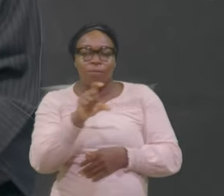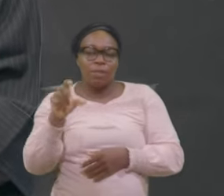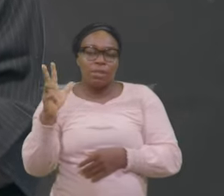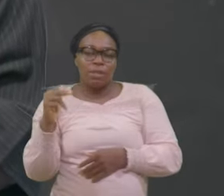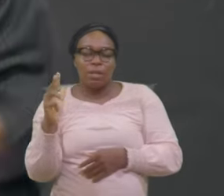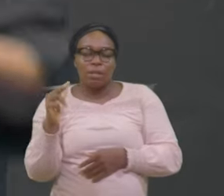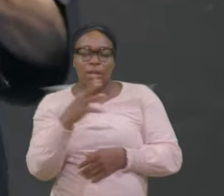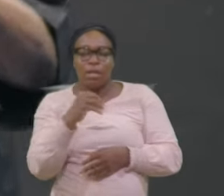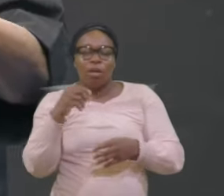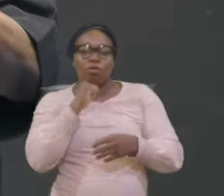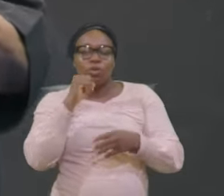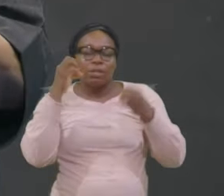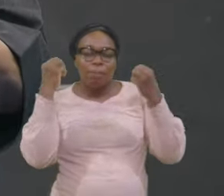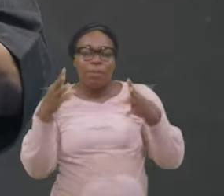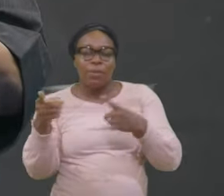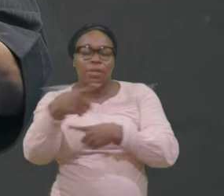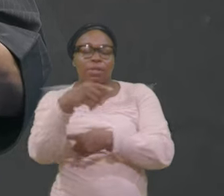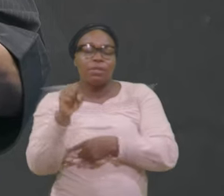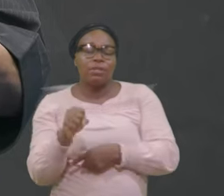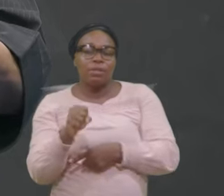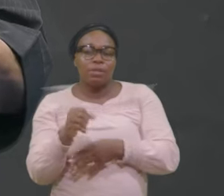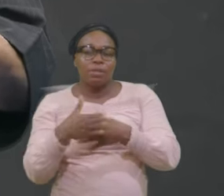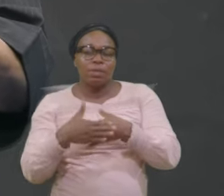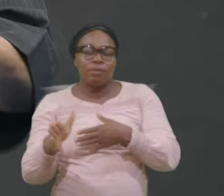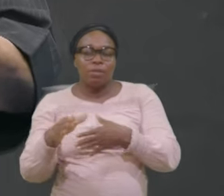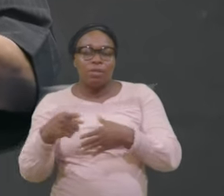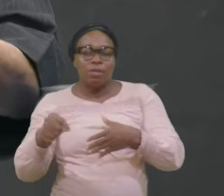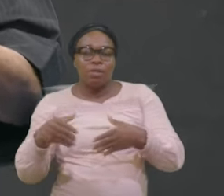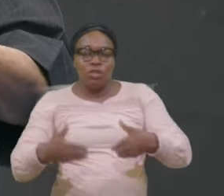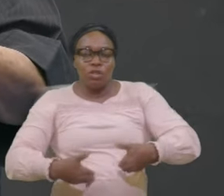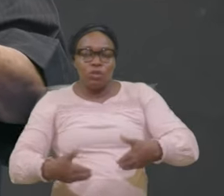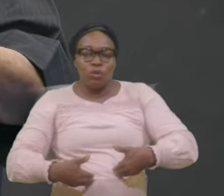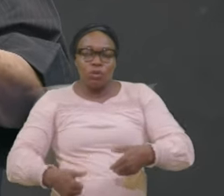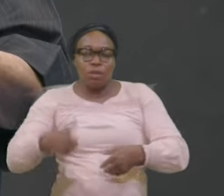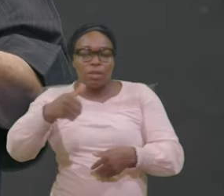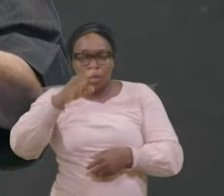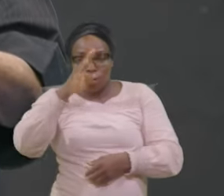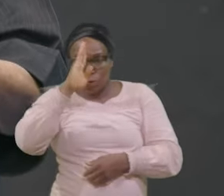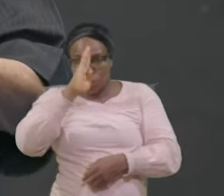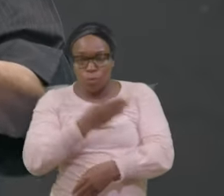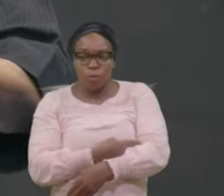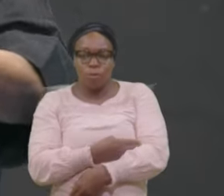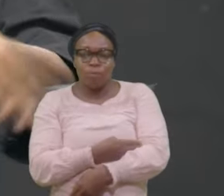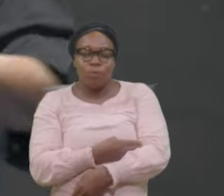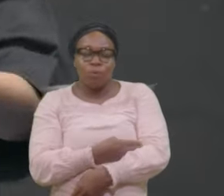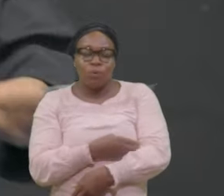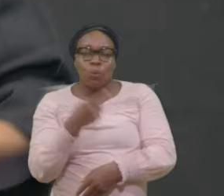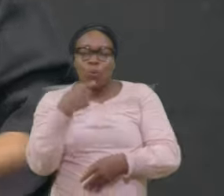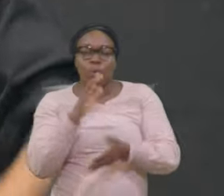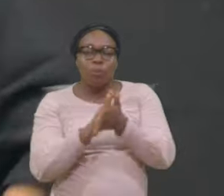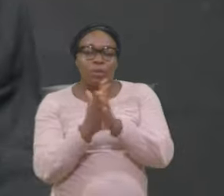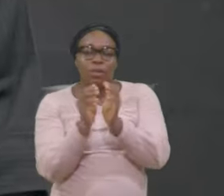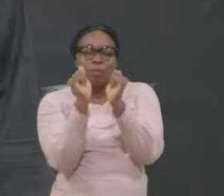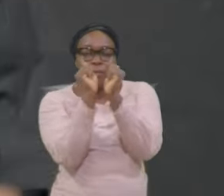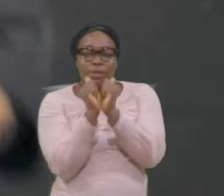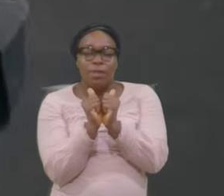A younger Son Who became A slave Slave To everything